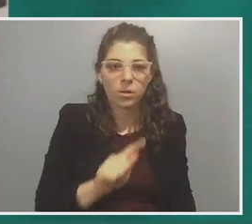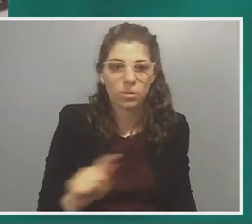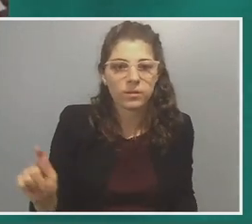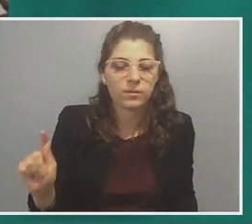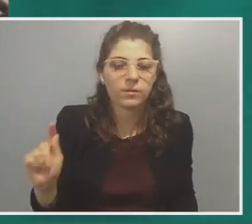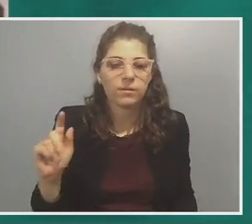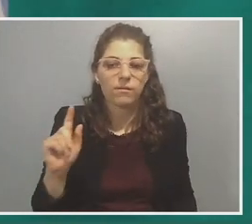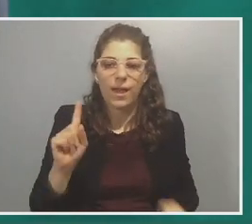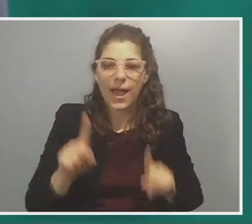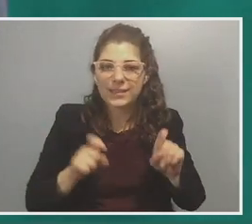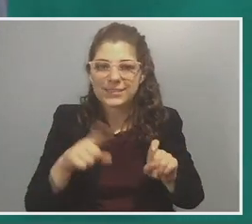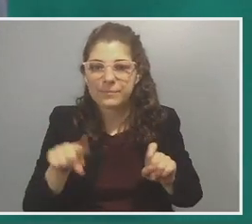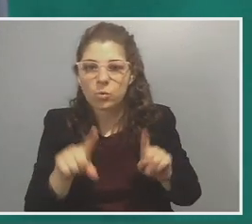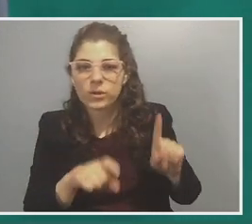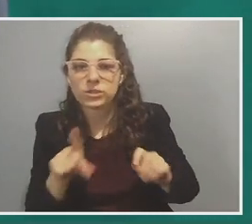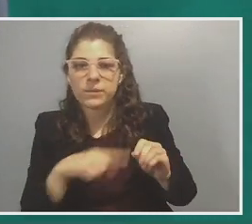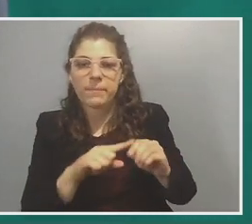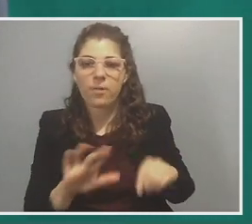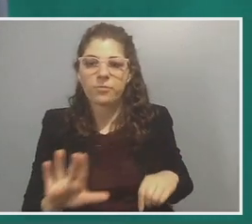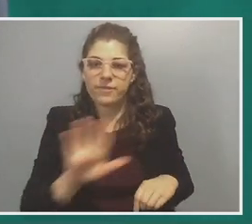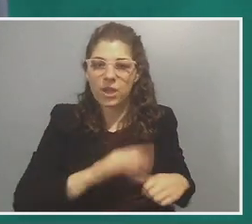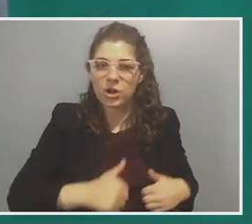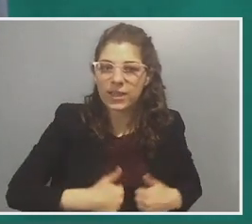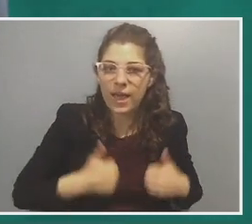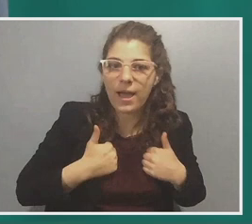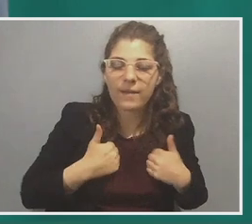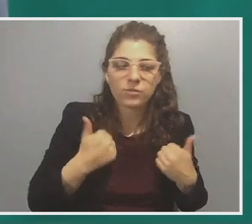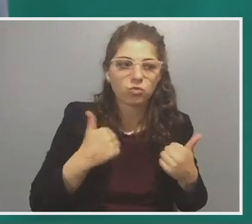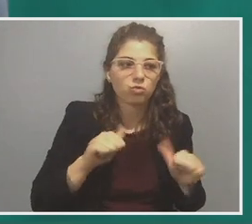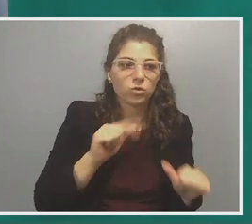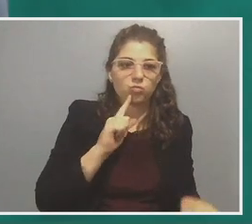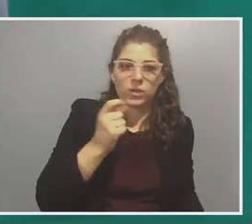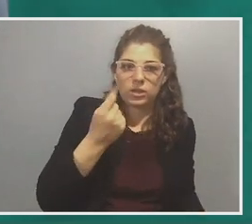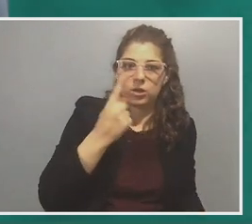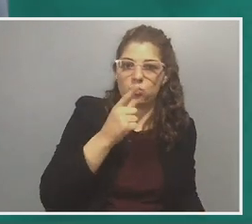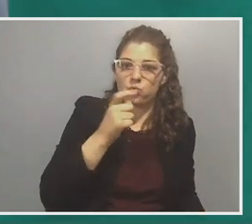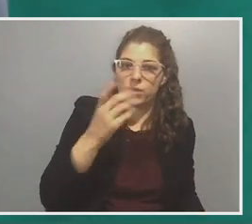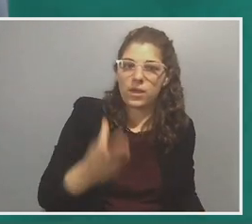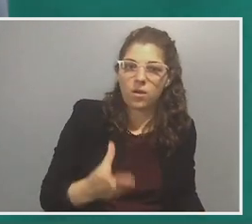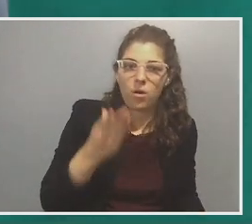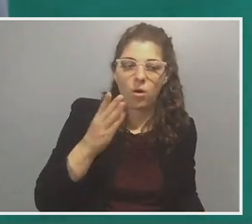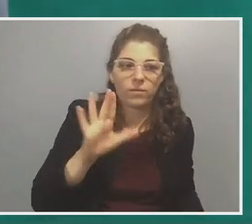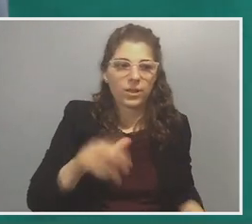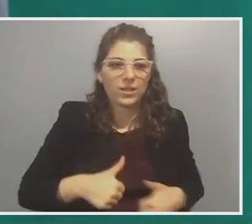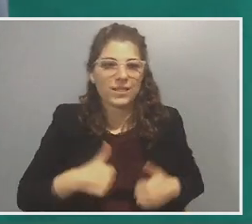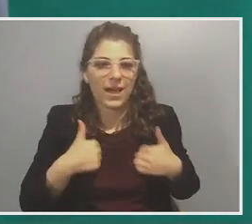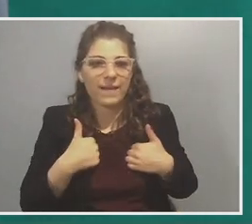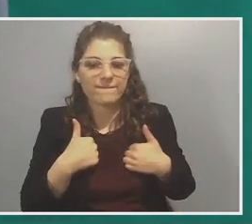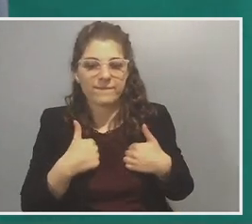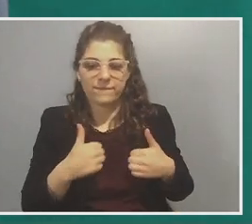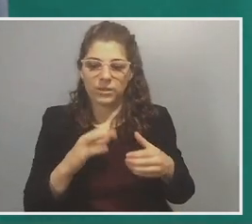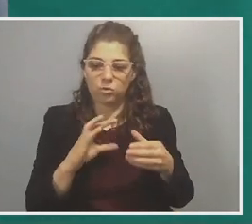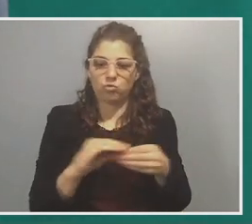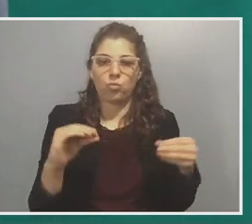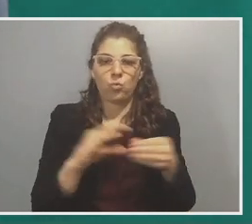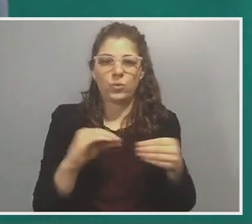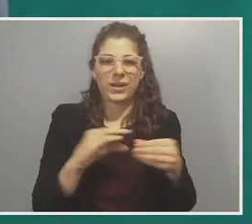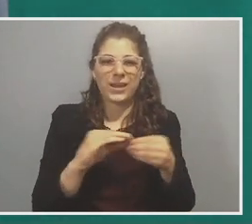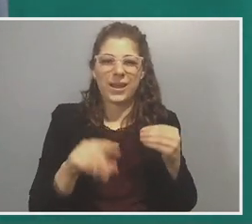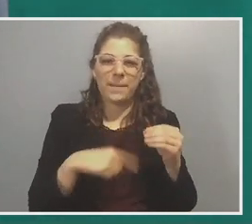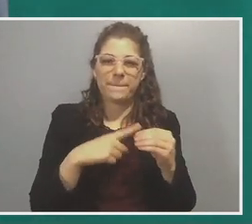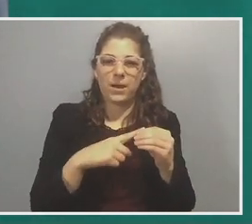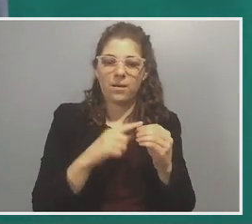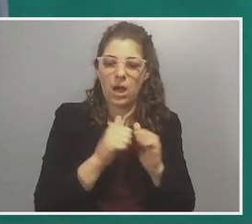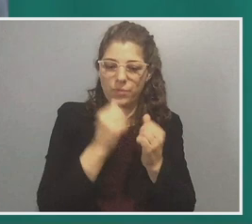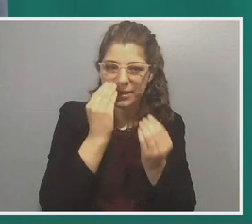asking them questions about their lives, trying to understand who they are and what their lives, life stories reveal about how they tell these